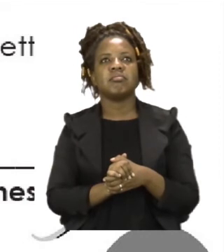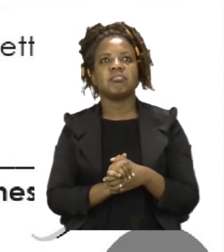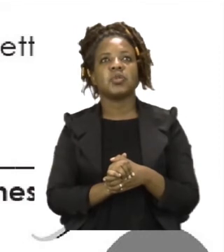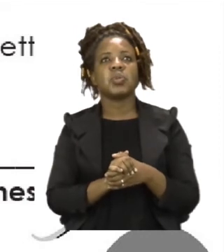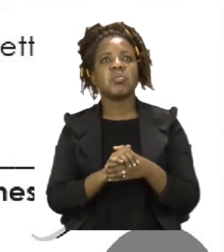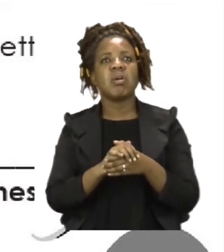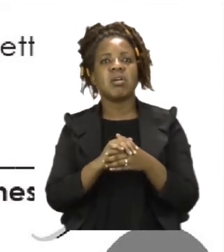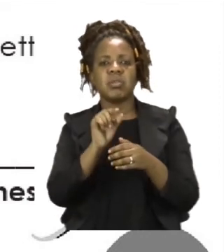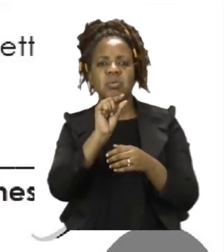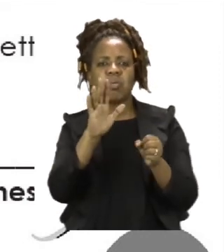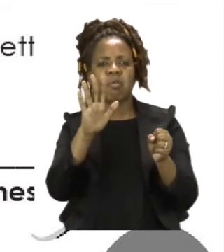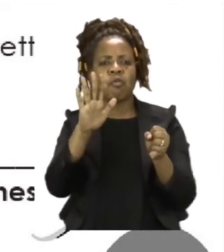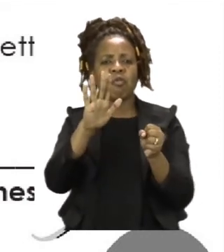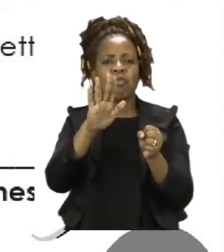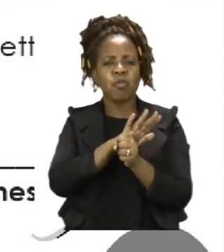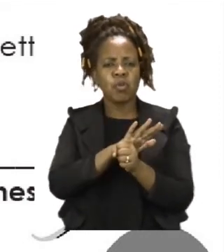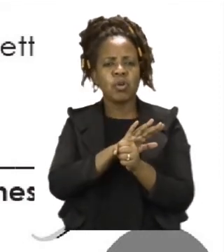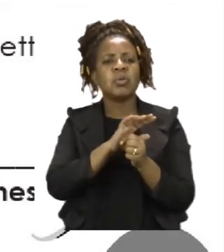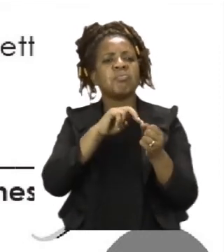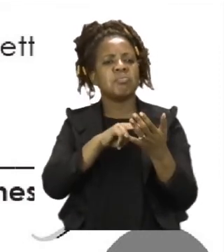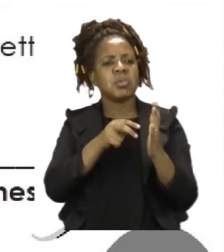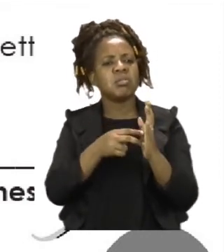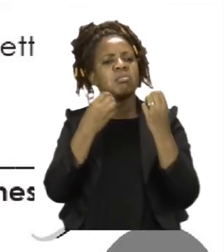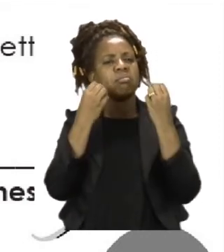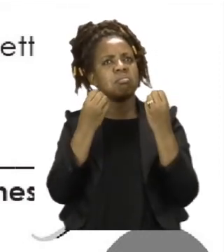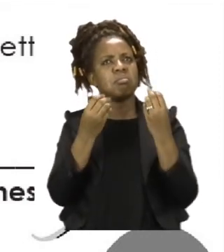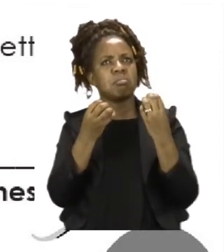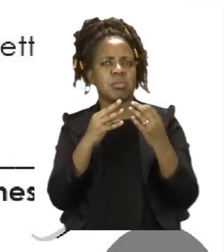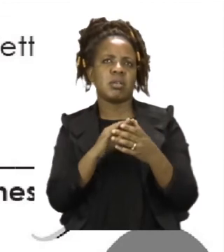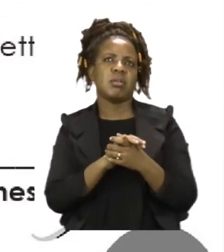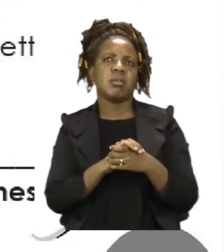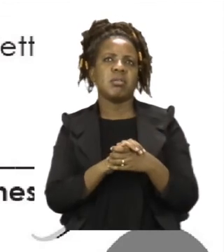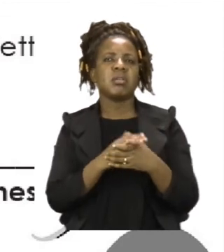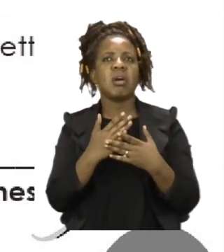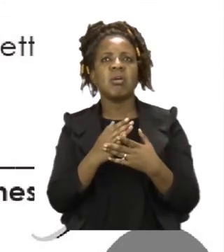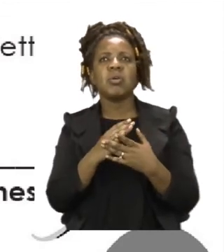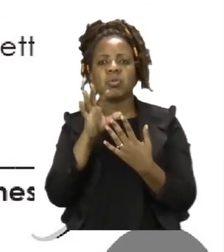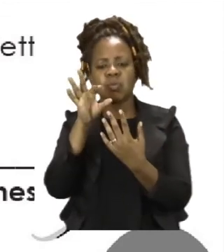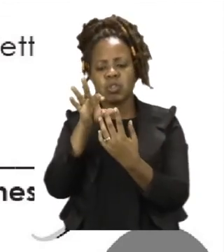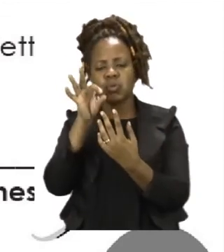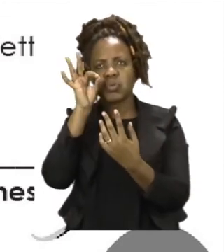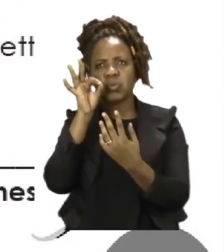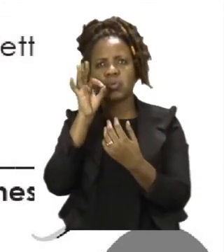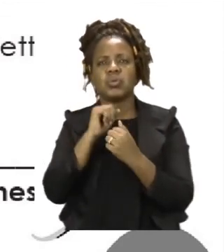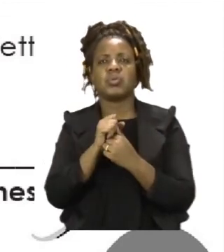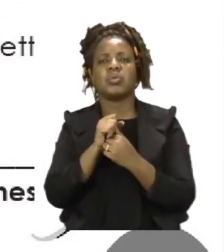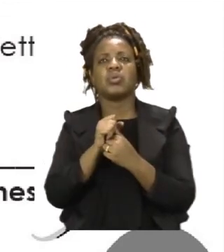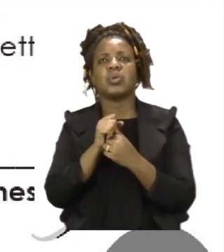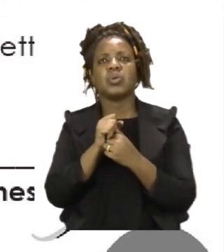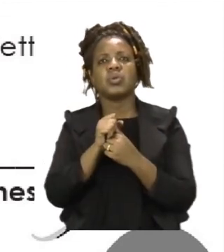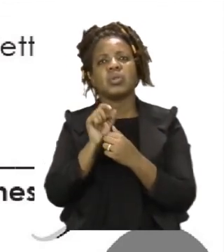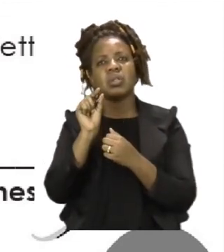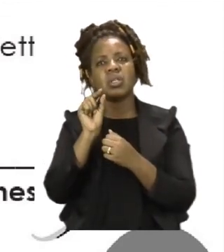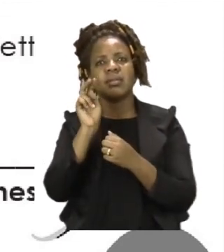something, that means there's definitely more than one. So we know that we are dealing with a plural. But because it is